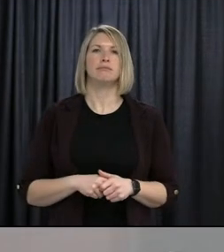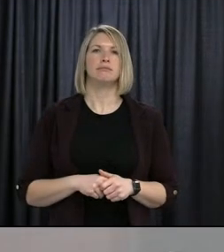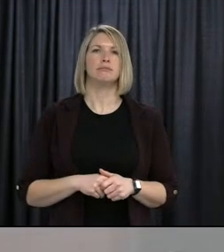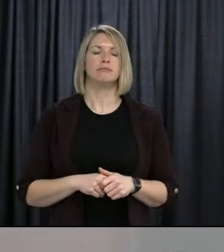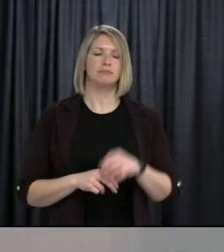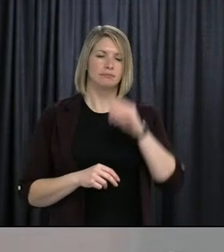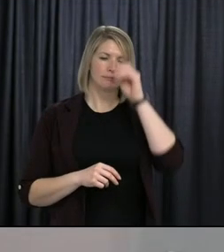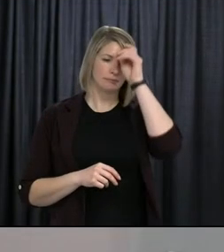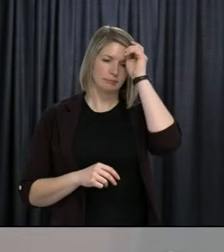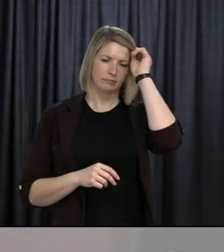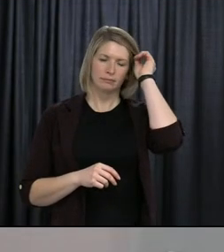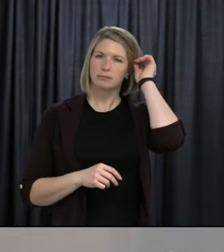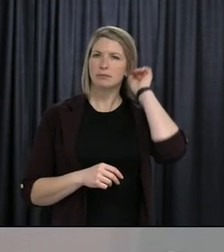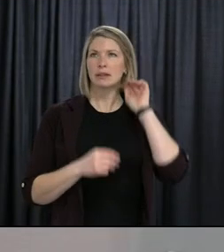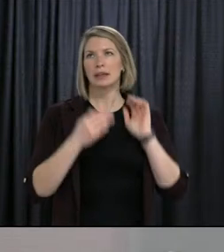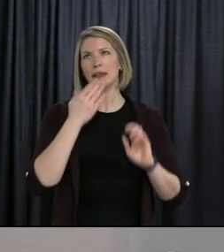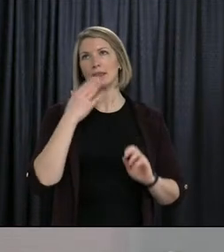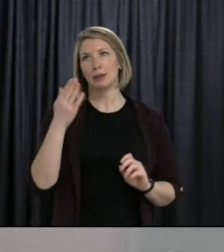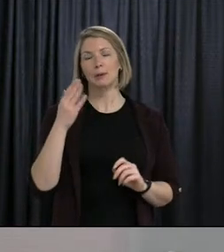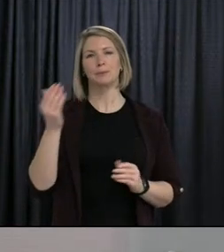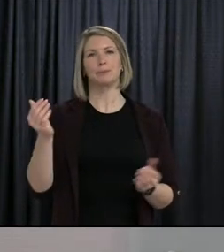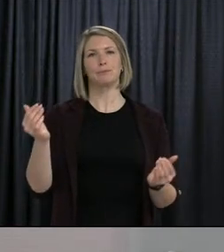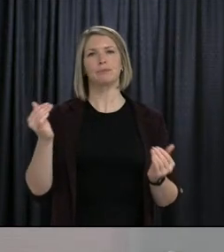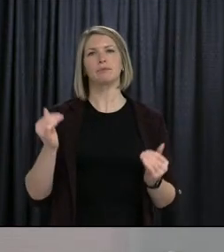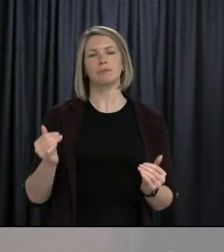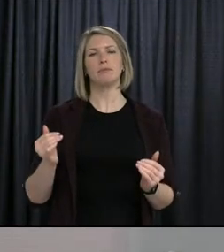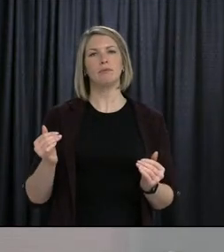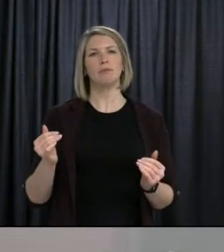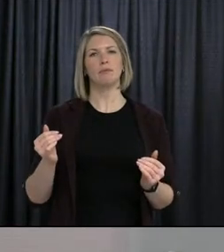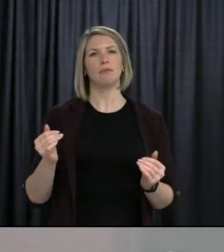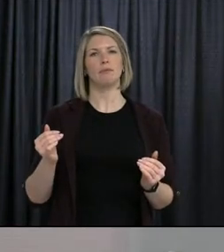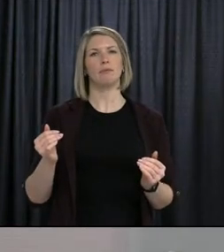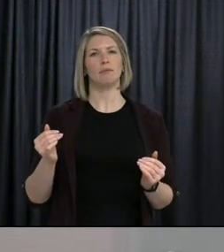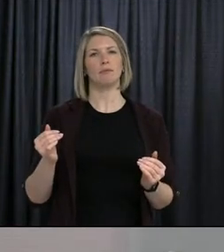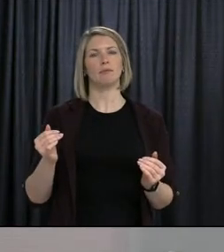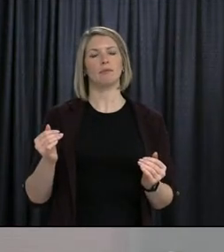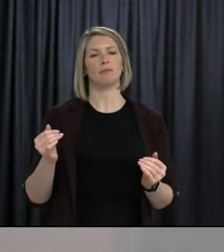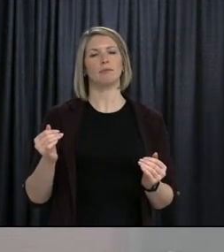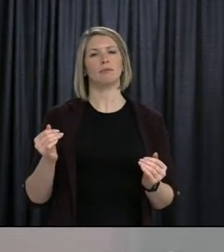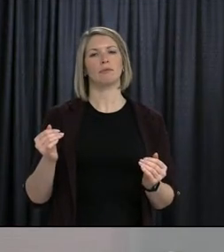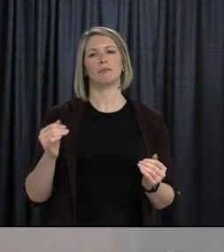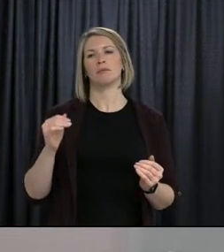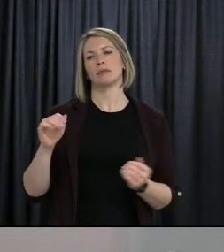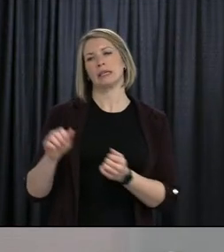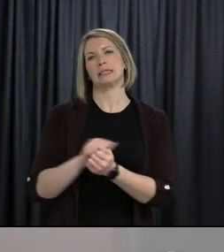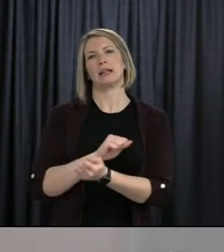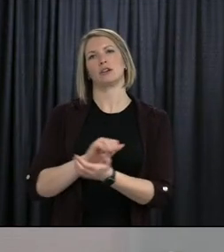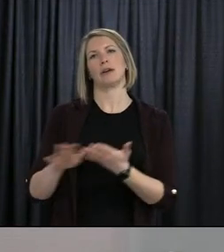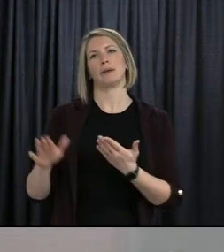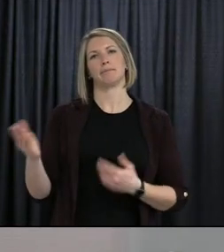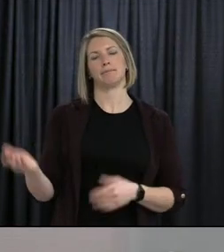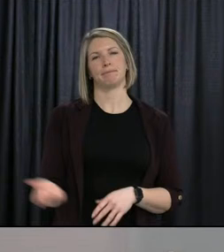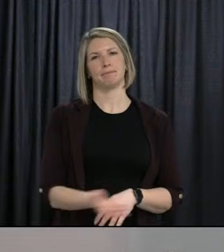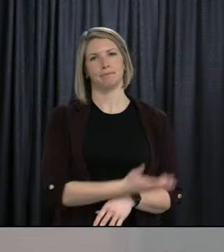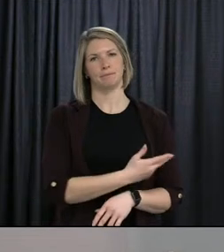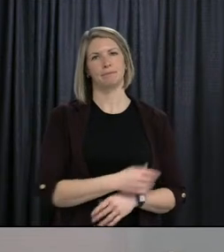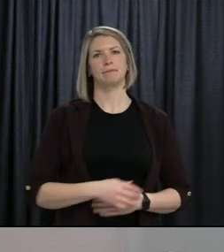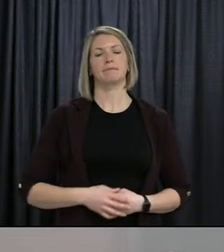Thank you, Minister. Thank you, Jody. Our next questions are from Andrew Robinson for Telegram. Please go ahead.